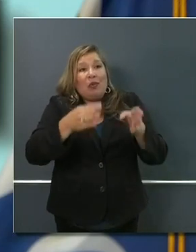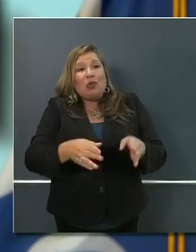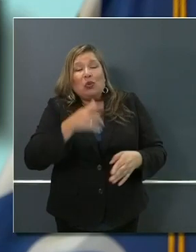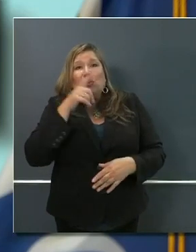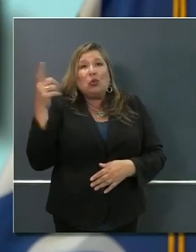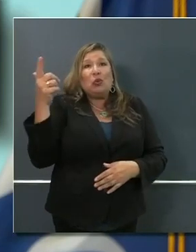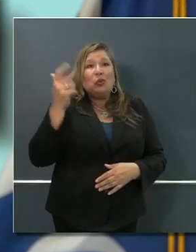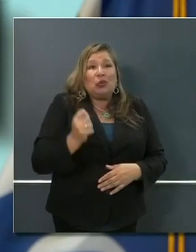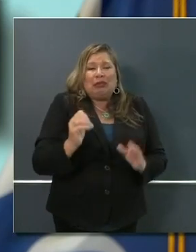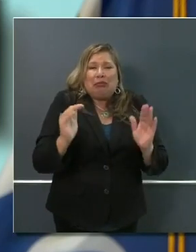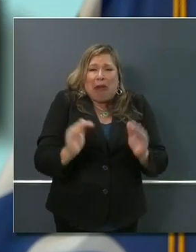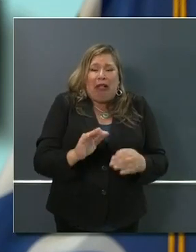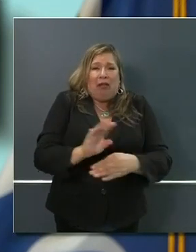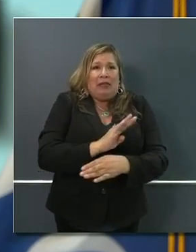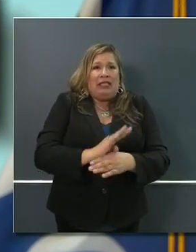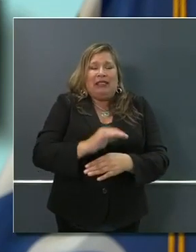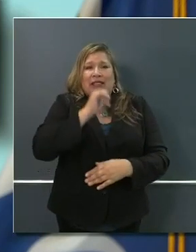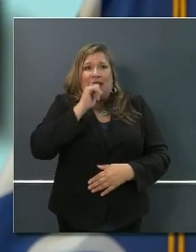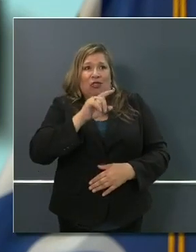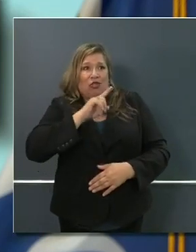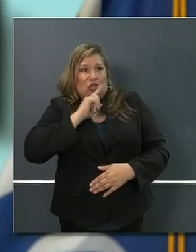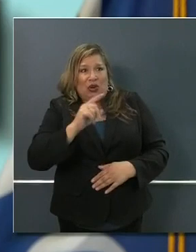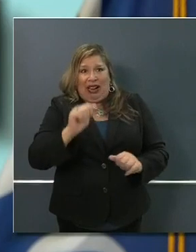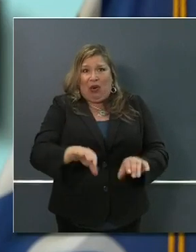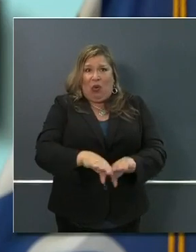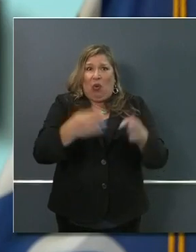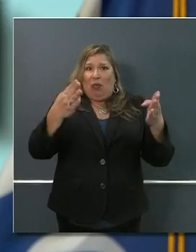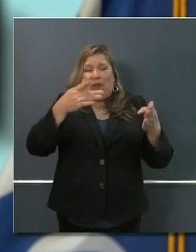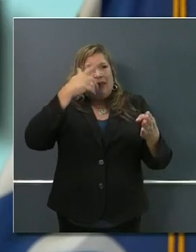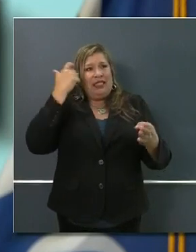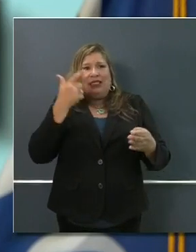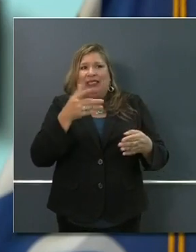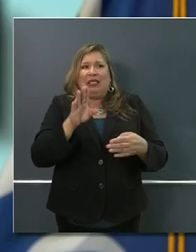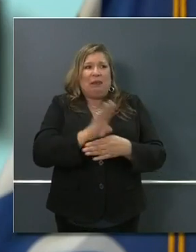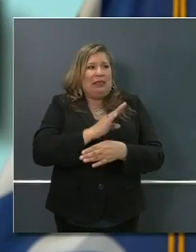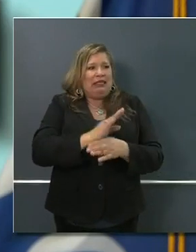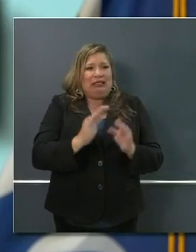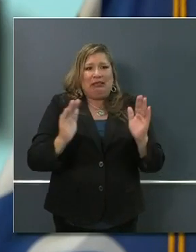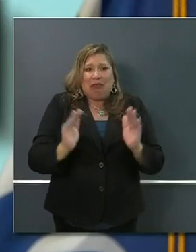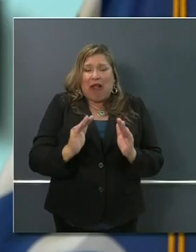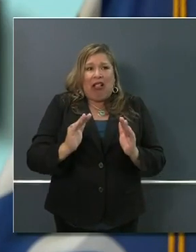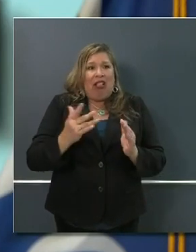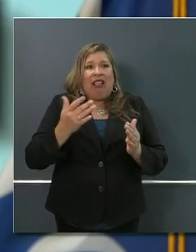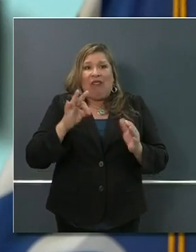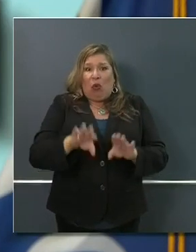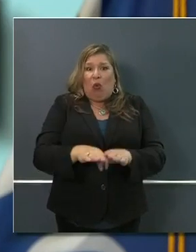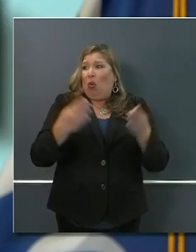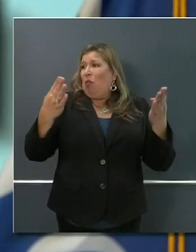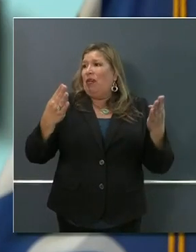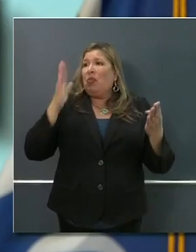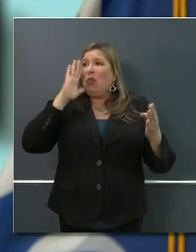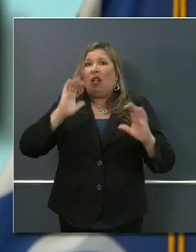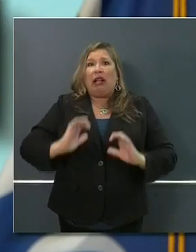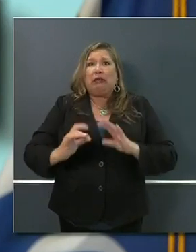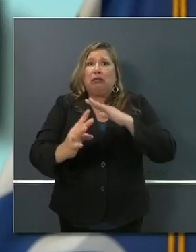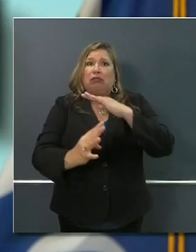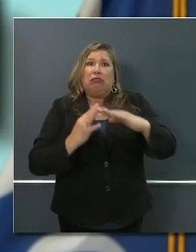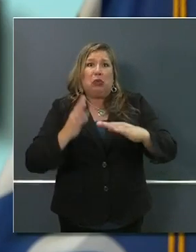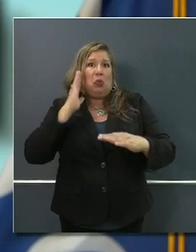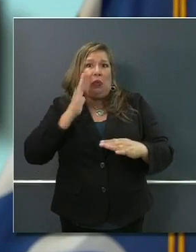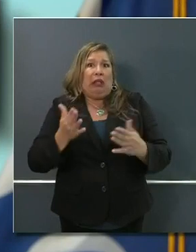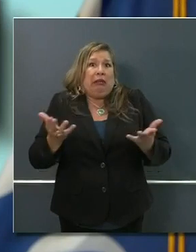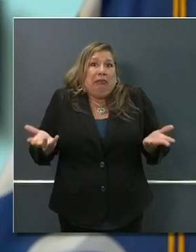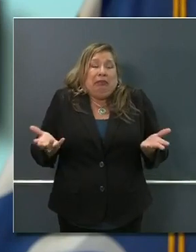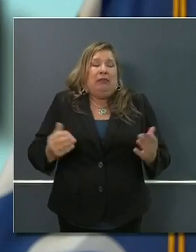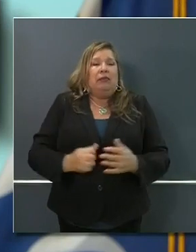retailer because of the size constraints within that business and wondering if even customers will walk back in that business. And then a young man by the name